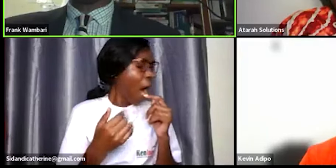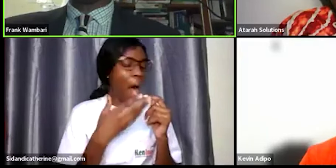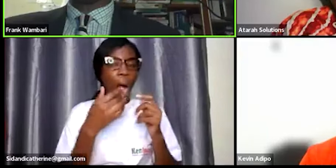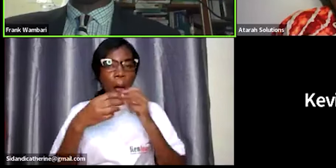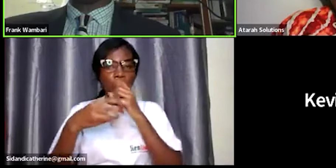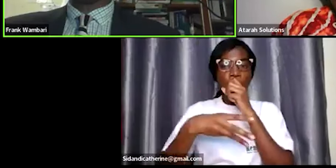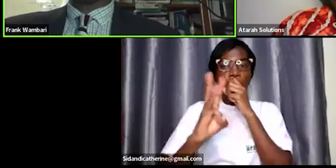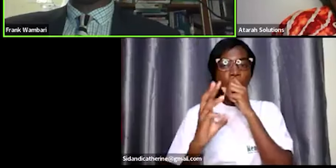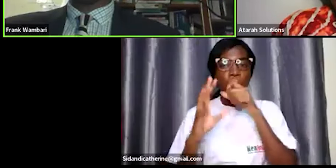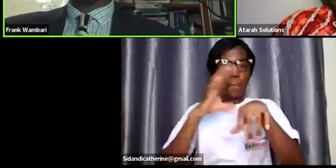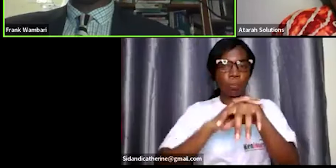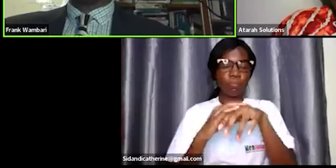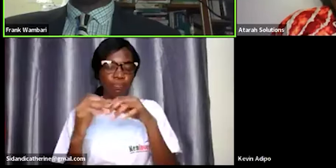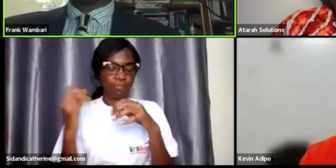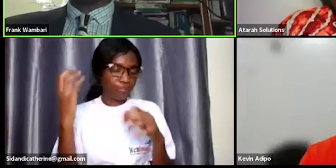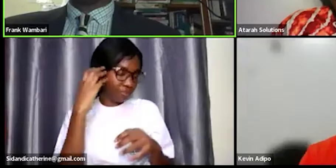in uae